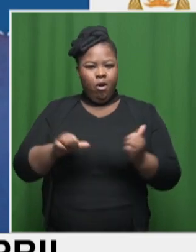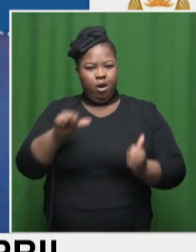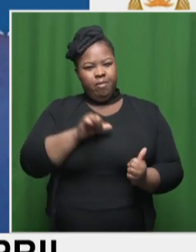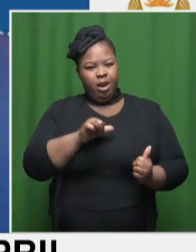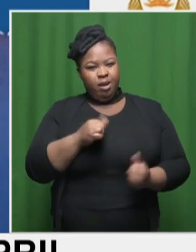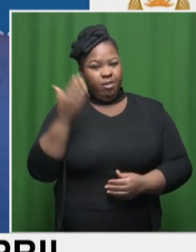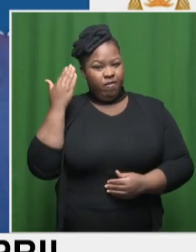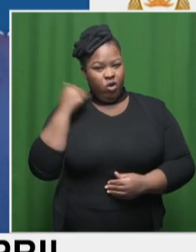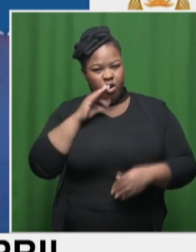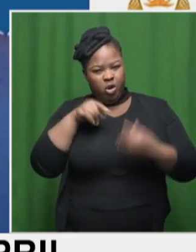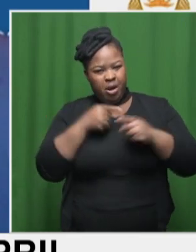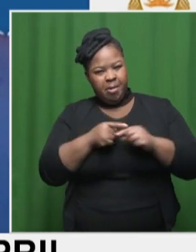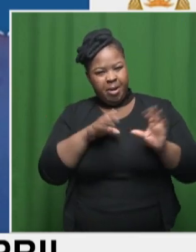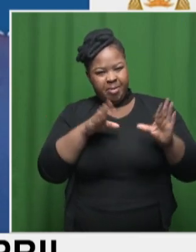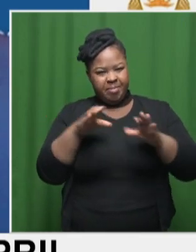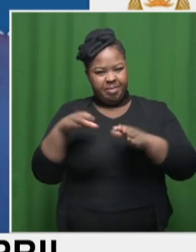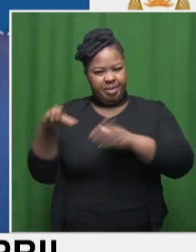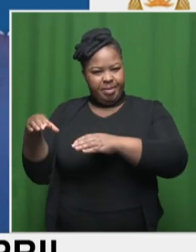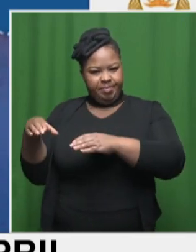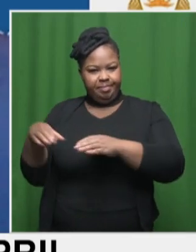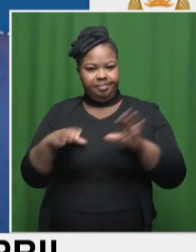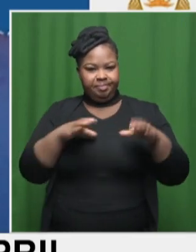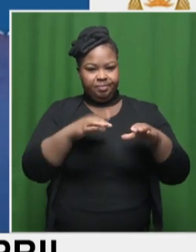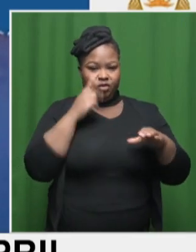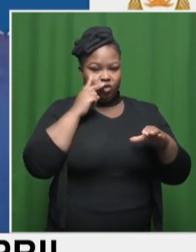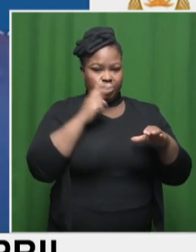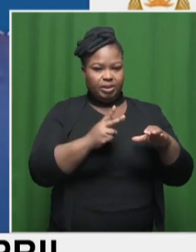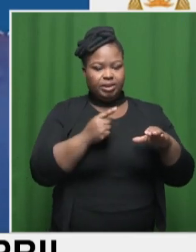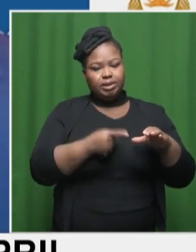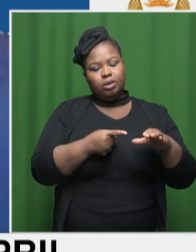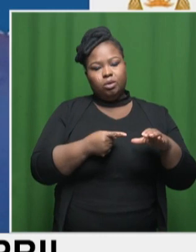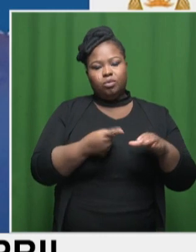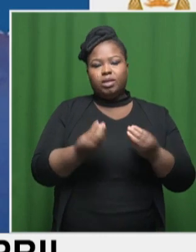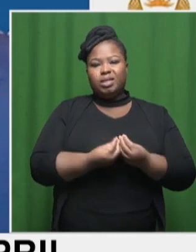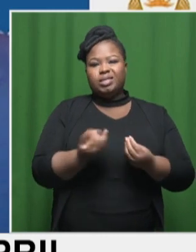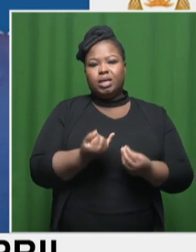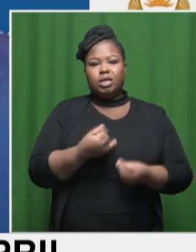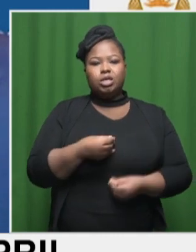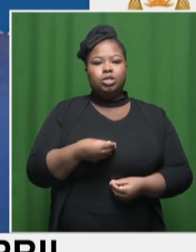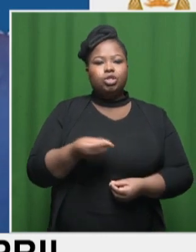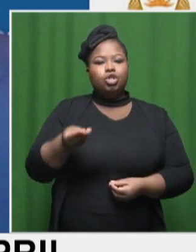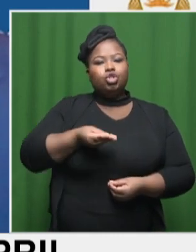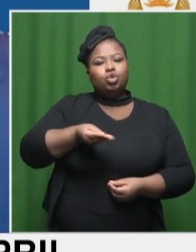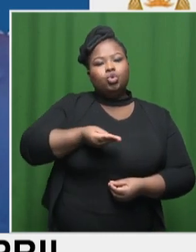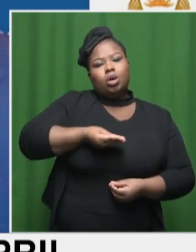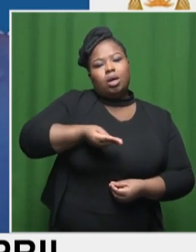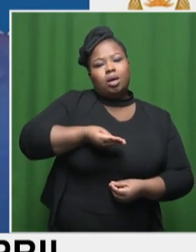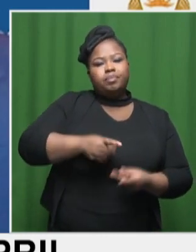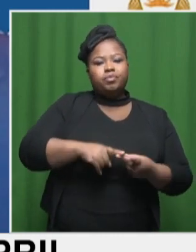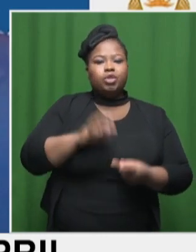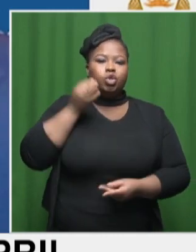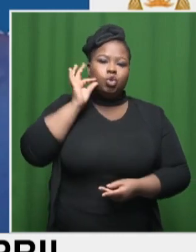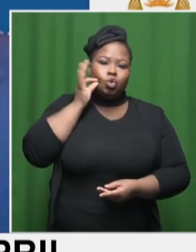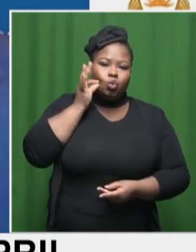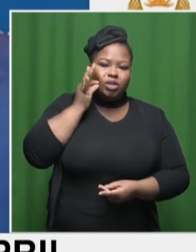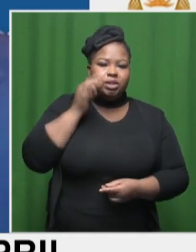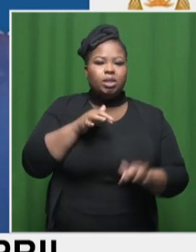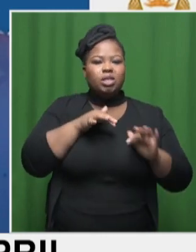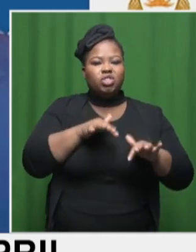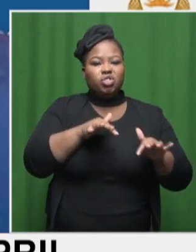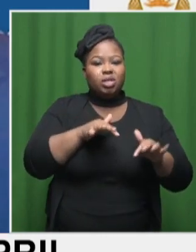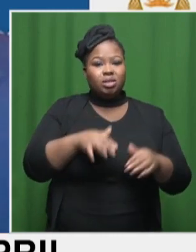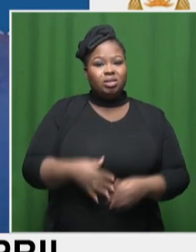basket you were talking about, if we take a look at, you know, things like sugar, sweets, desserts,